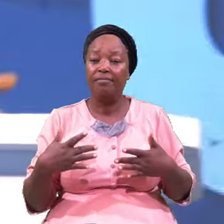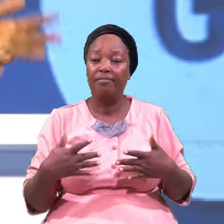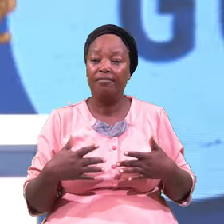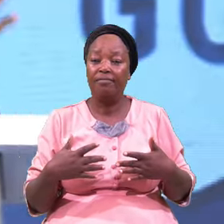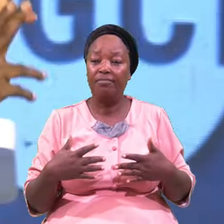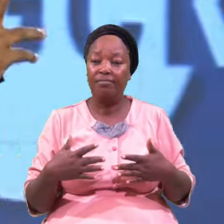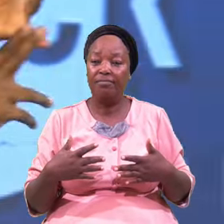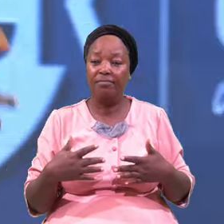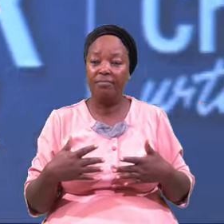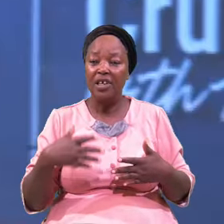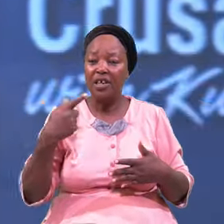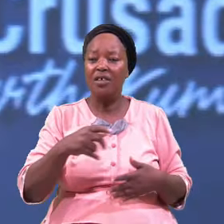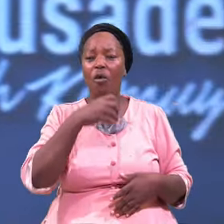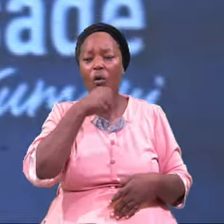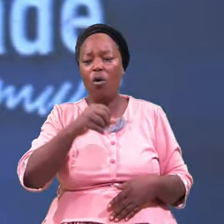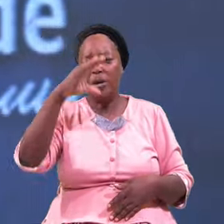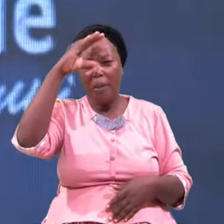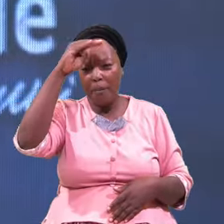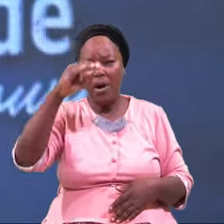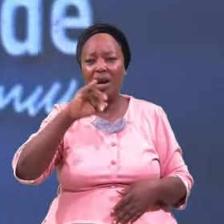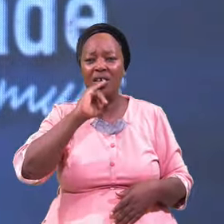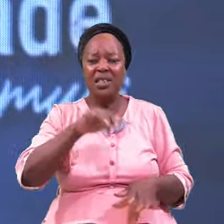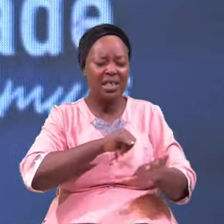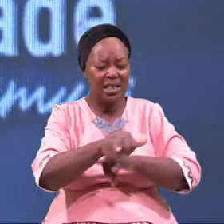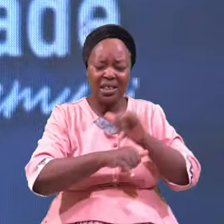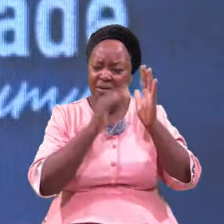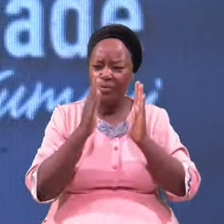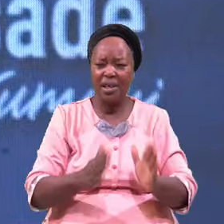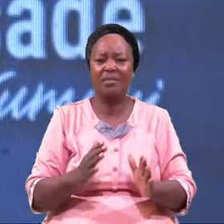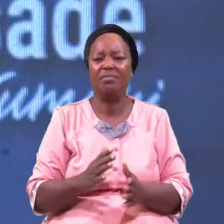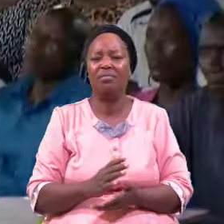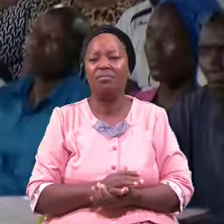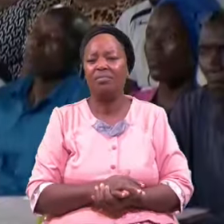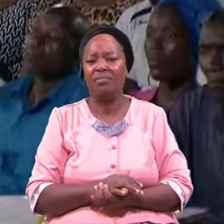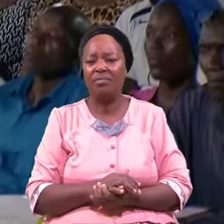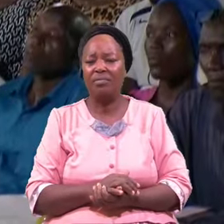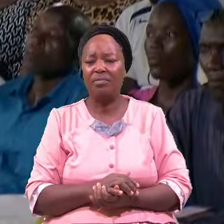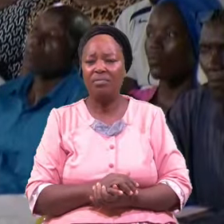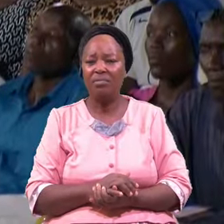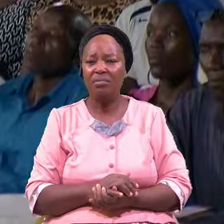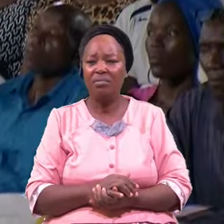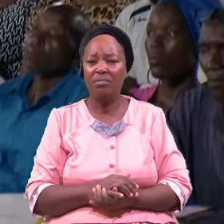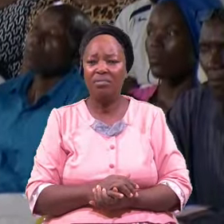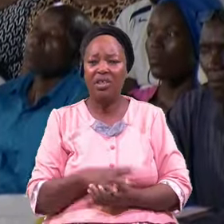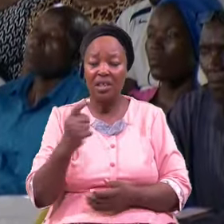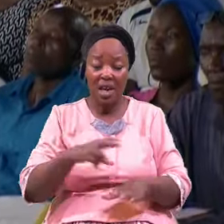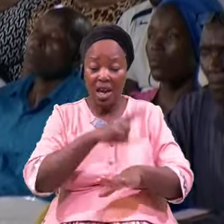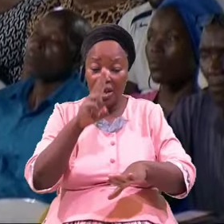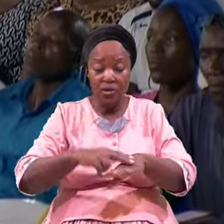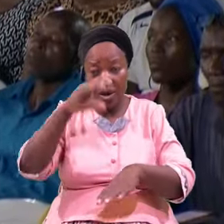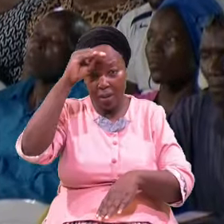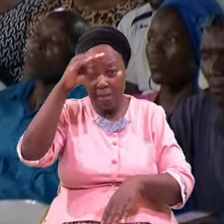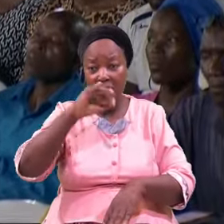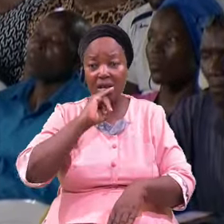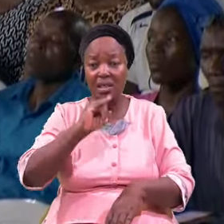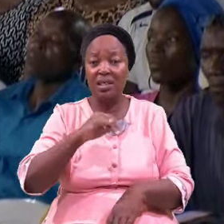The Old Man Is A Deceiver The Natural Man Is A